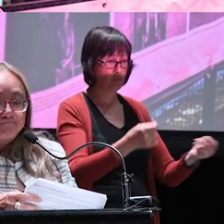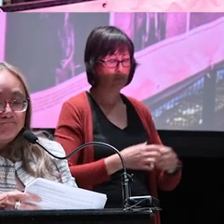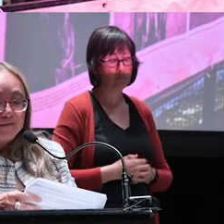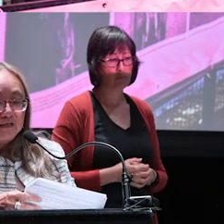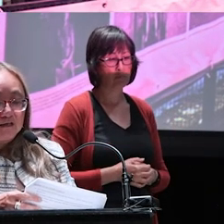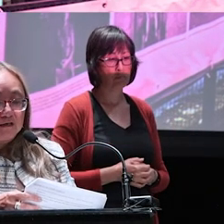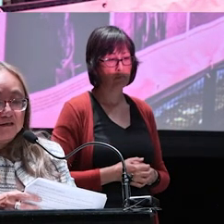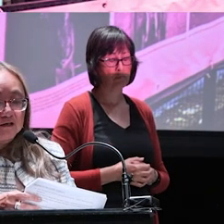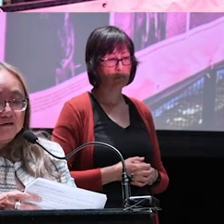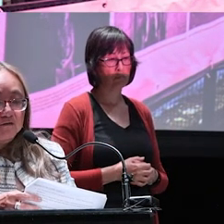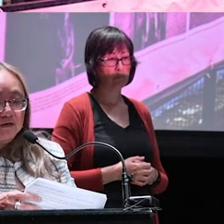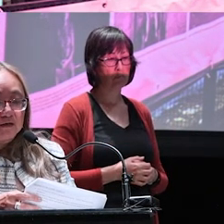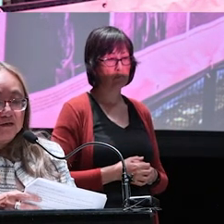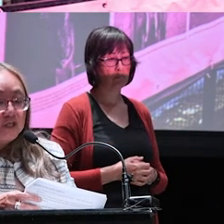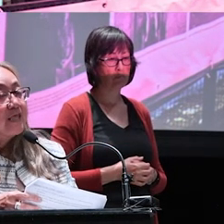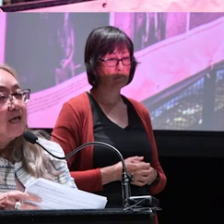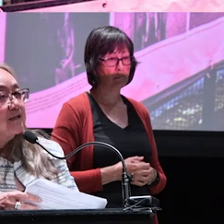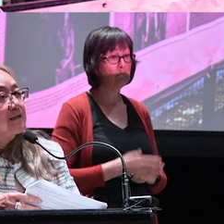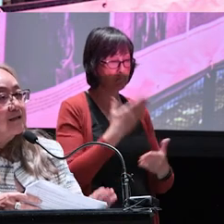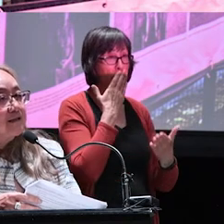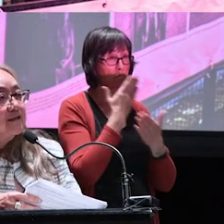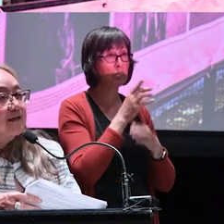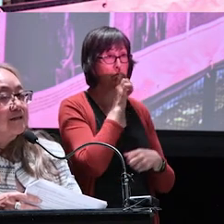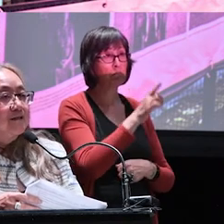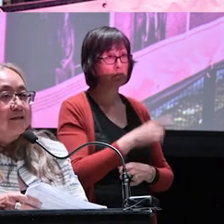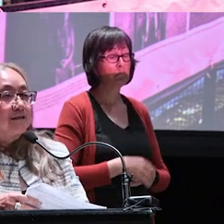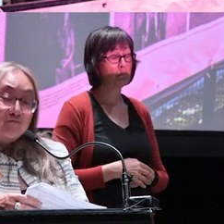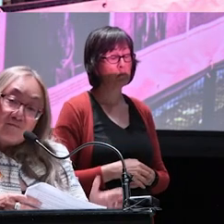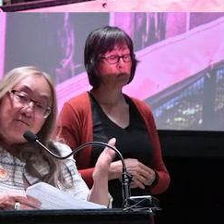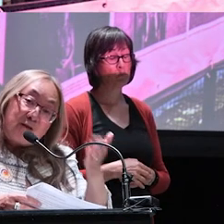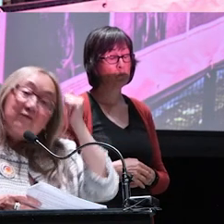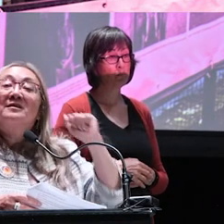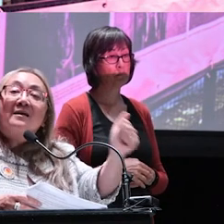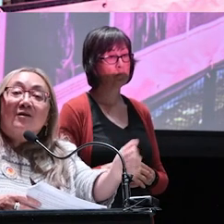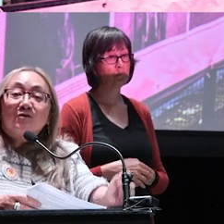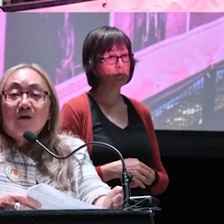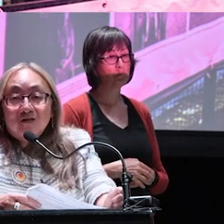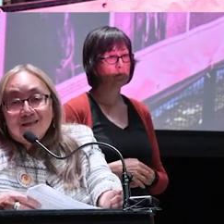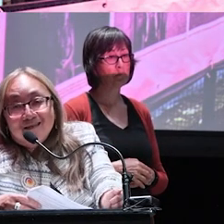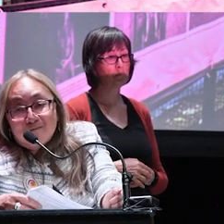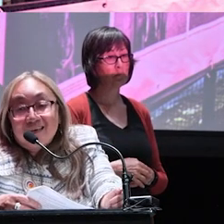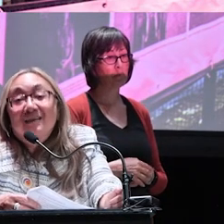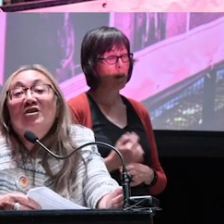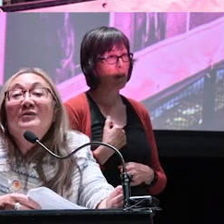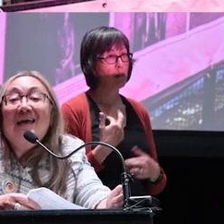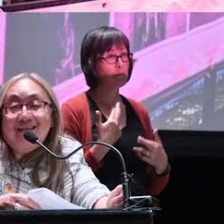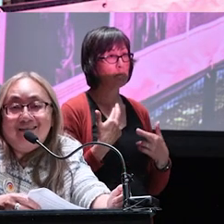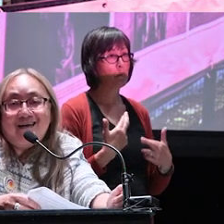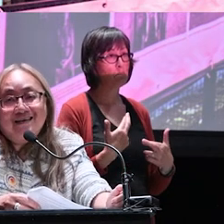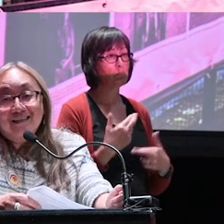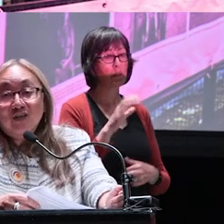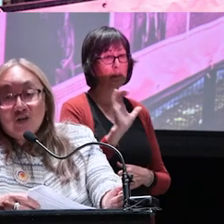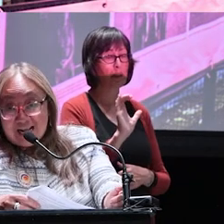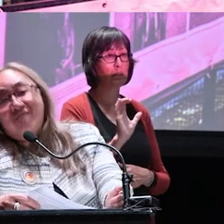it's a good thing, and many of the City Council watch this, I'm saying it to you again,